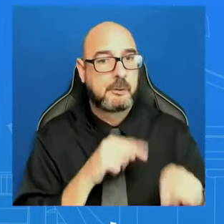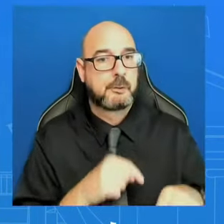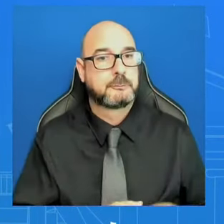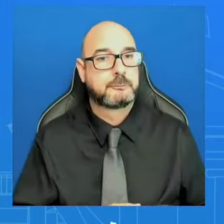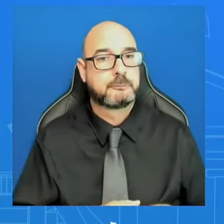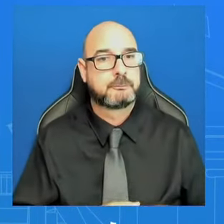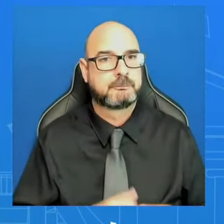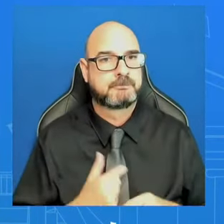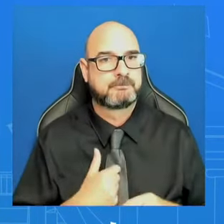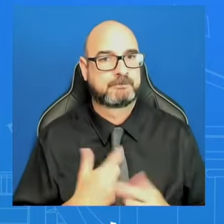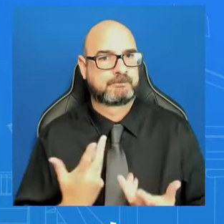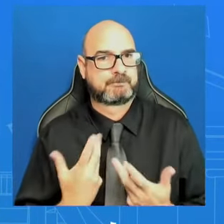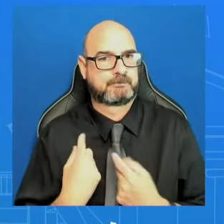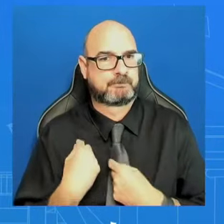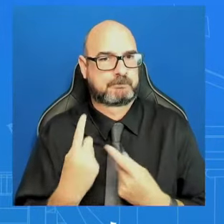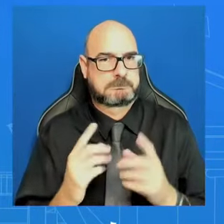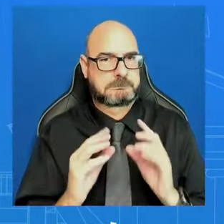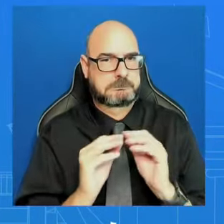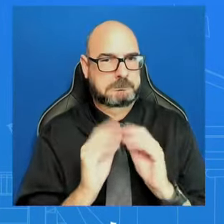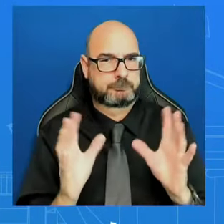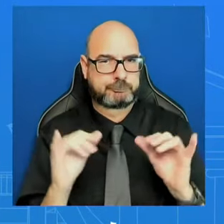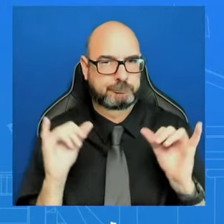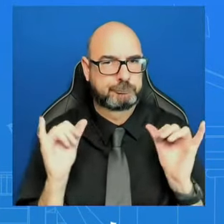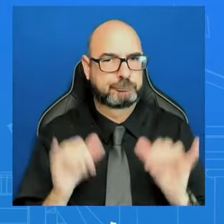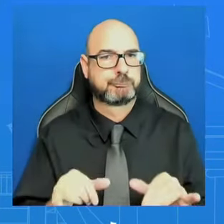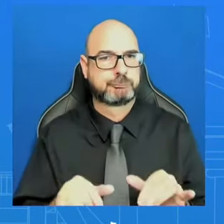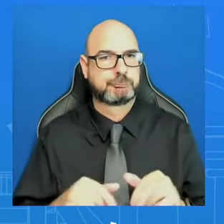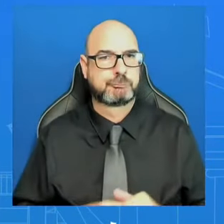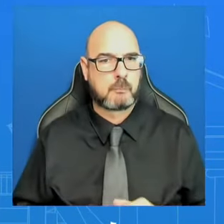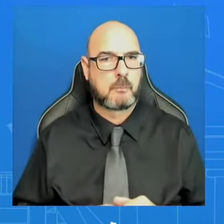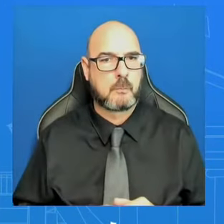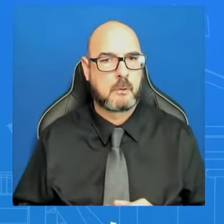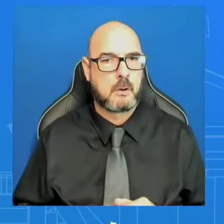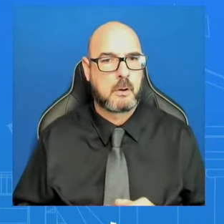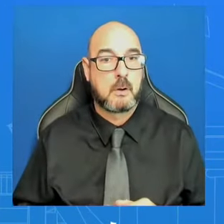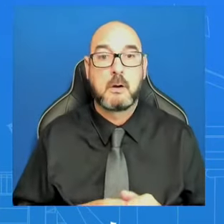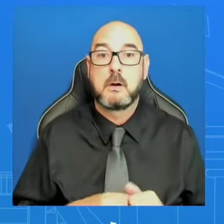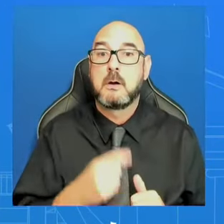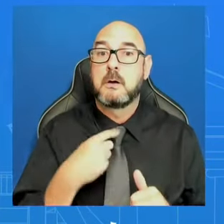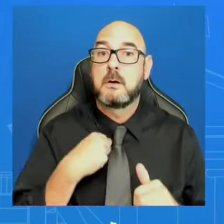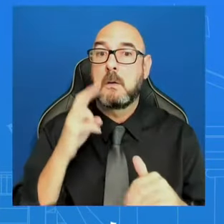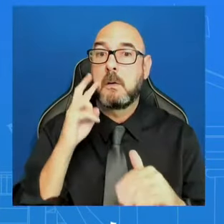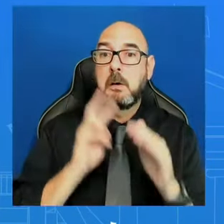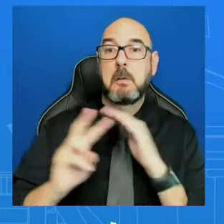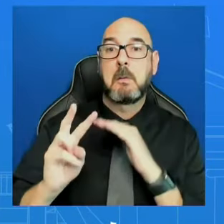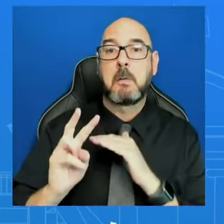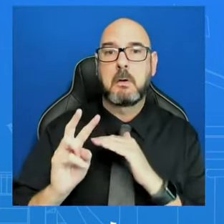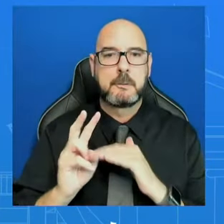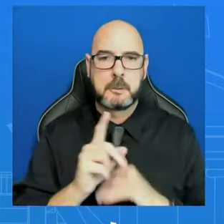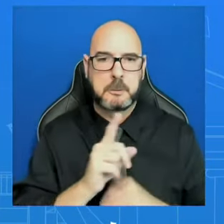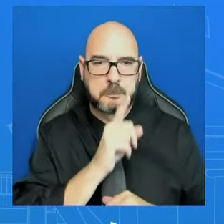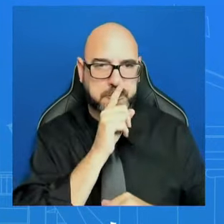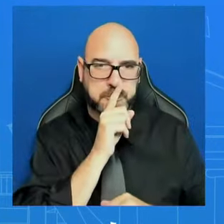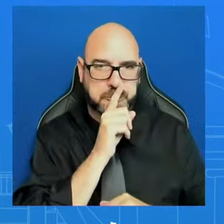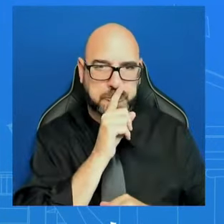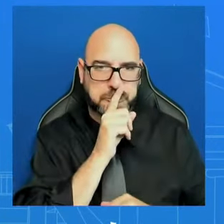And I'm not going to – I'm not going to, as I said earlier, I'm not going to preview steps. I'm not going to preview decisions that haven't been made yet. But